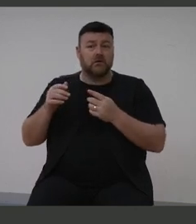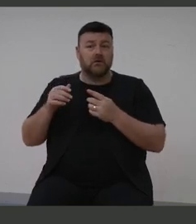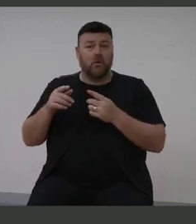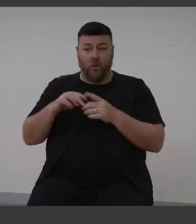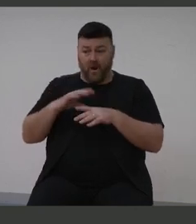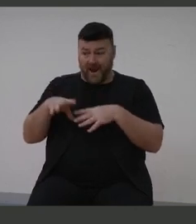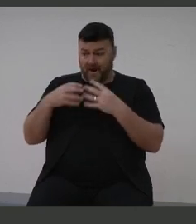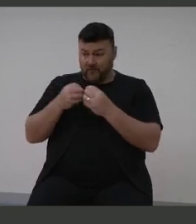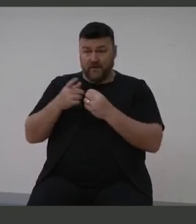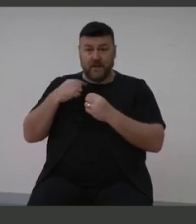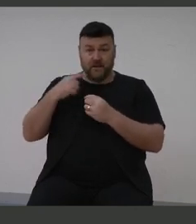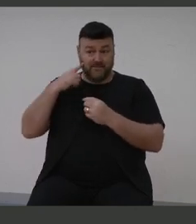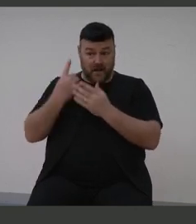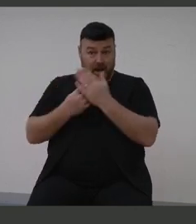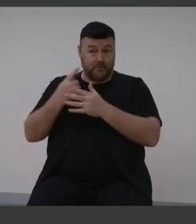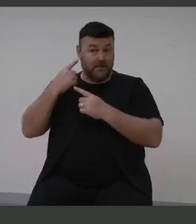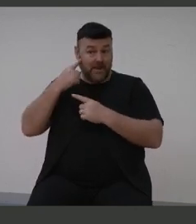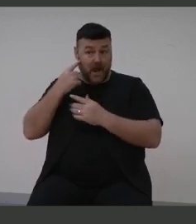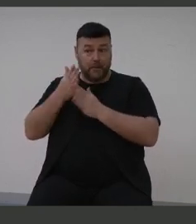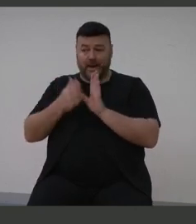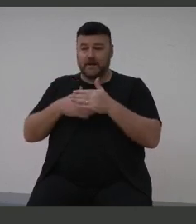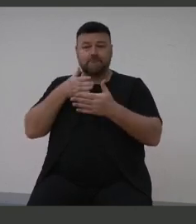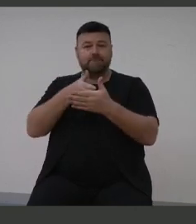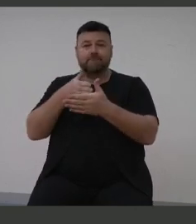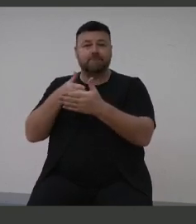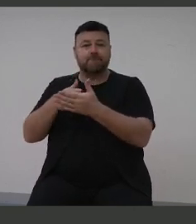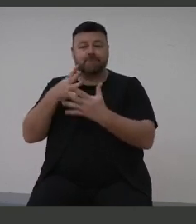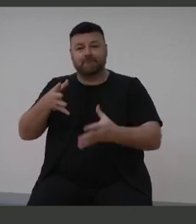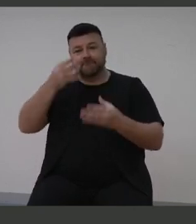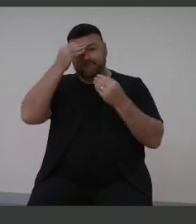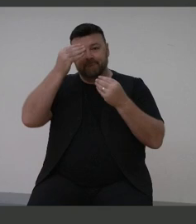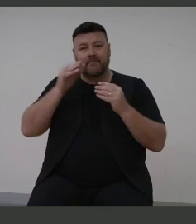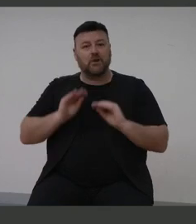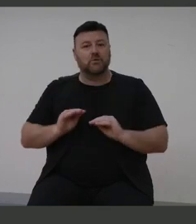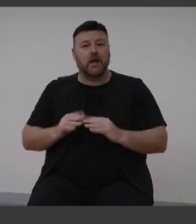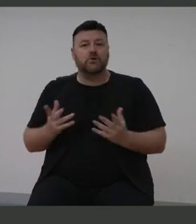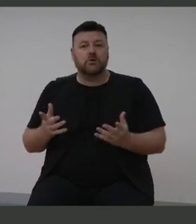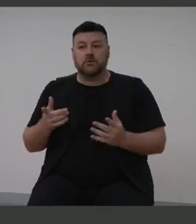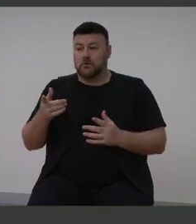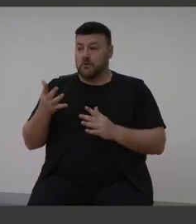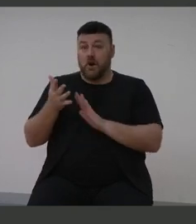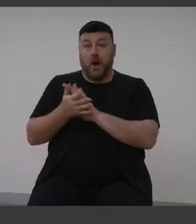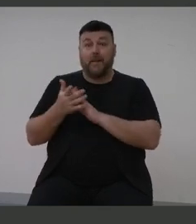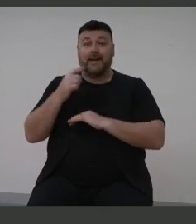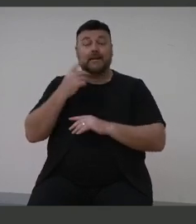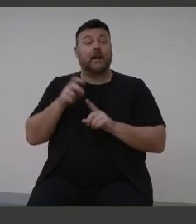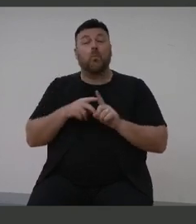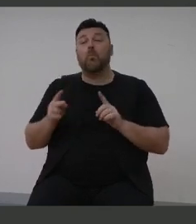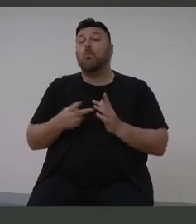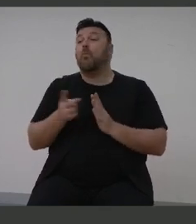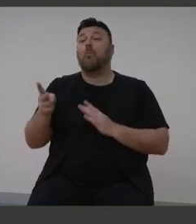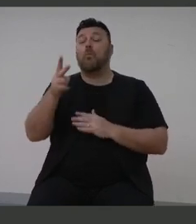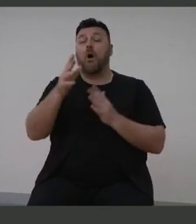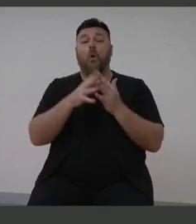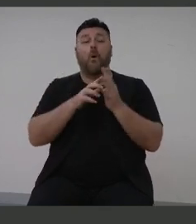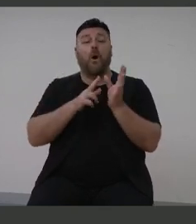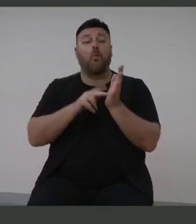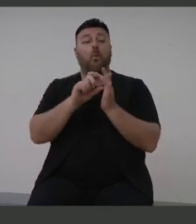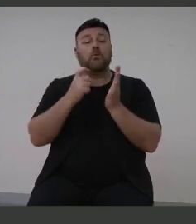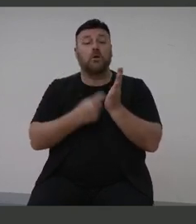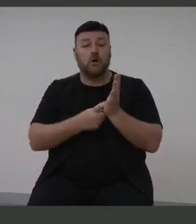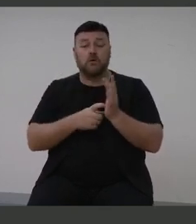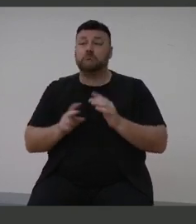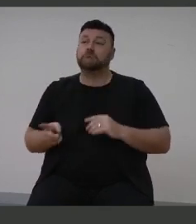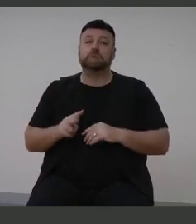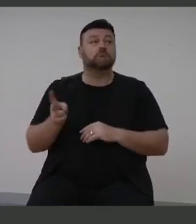to a lack of education. That lack of education then led to him wandering. And that's where he met the juvenile justice system and bounced in and out.